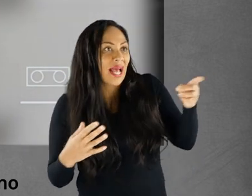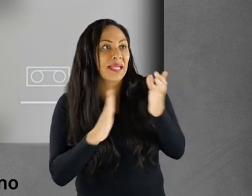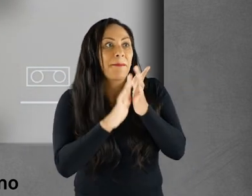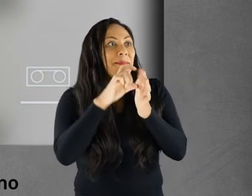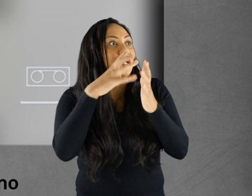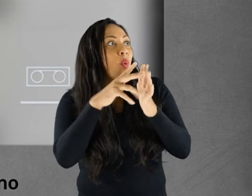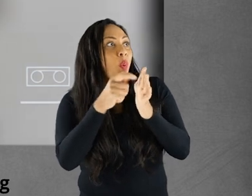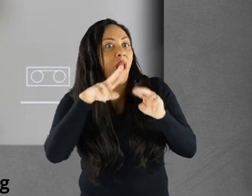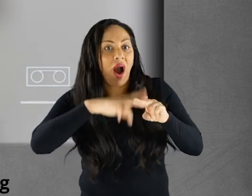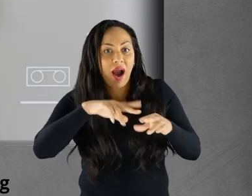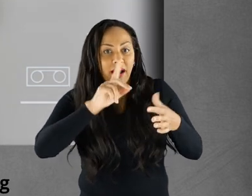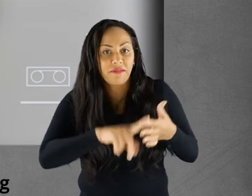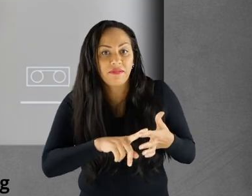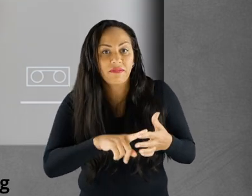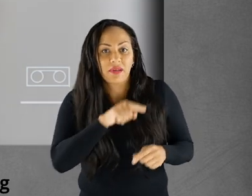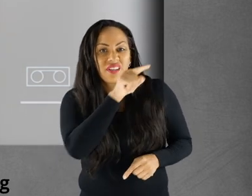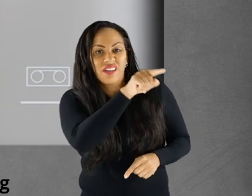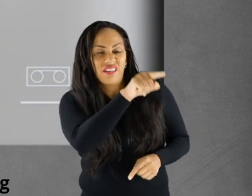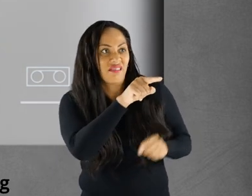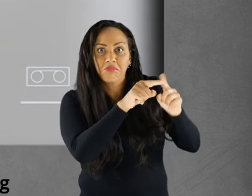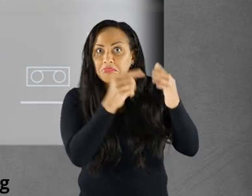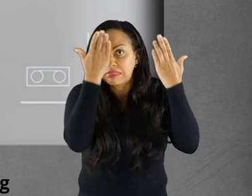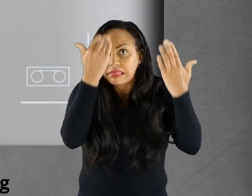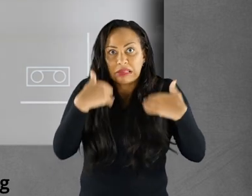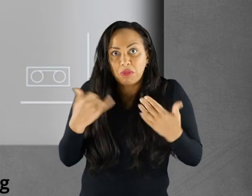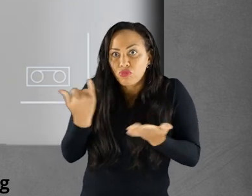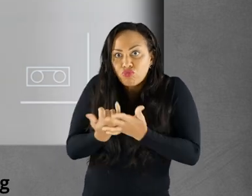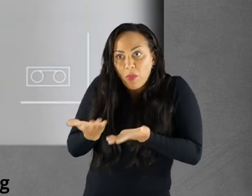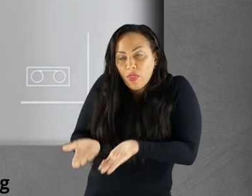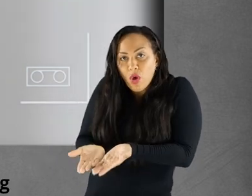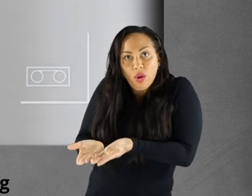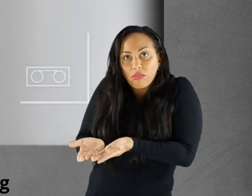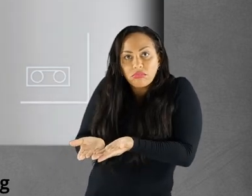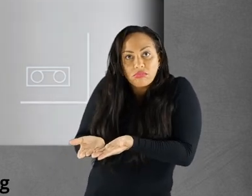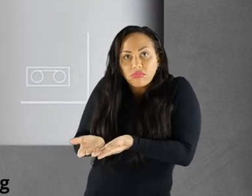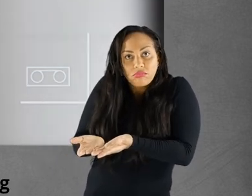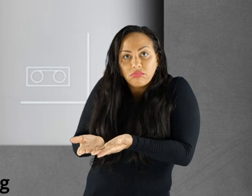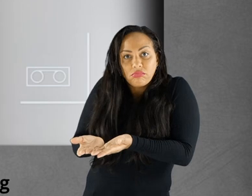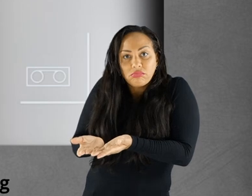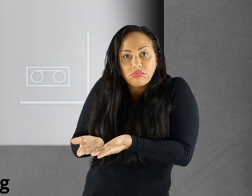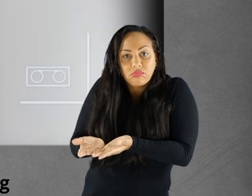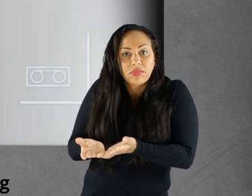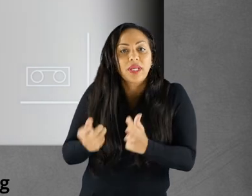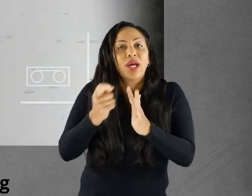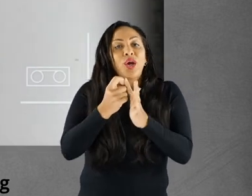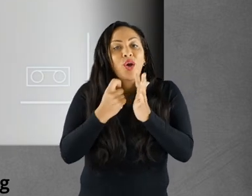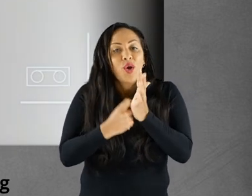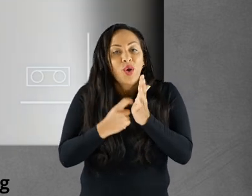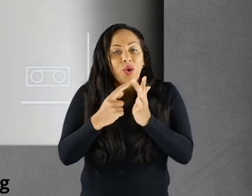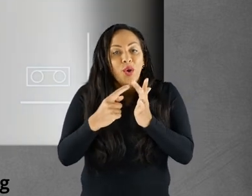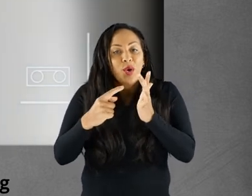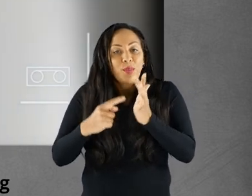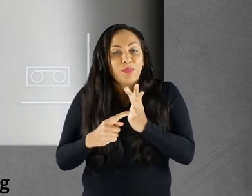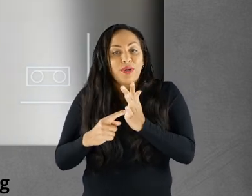with her. There were no doctors in the village and even the non-medically trained midwife, Adesitai,